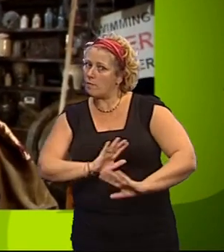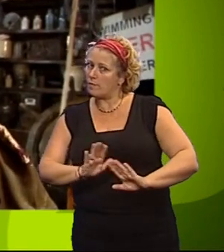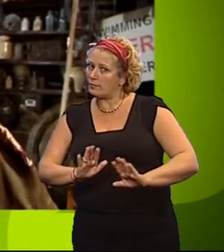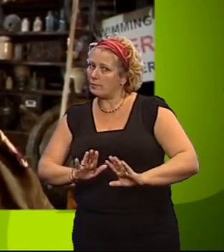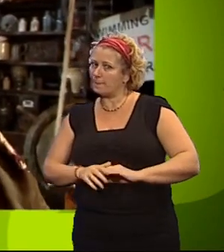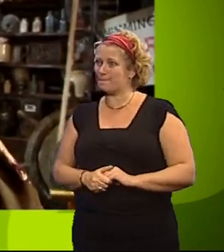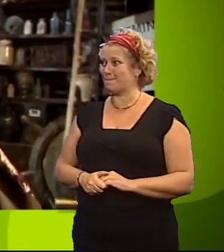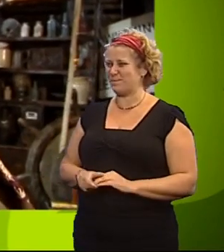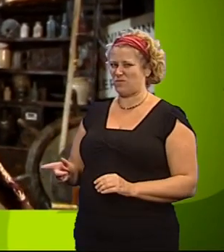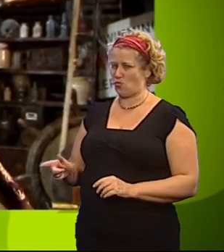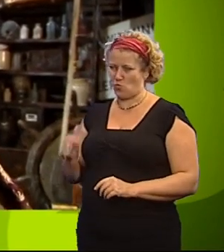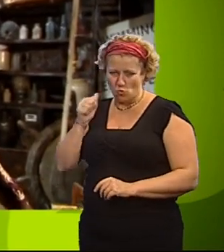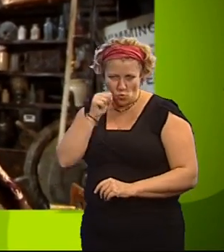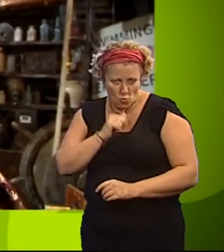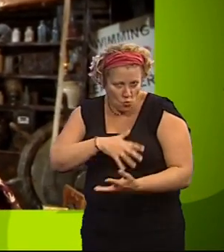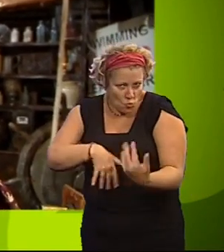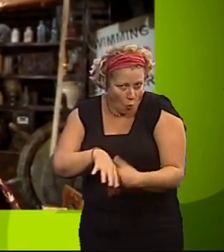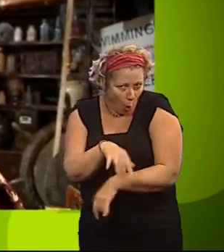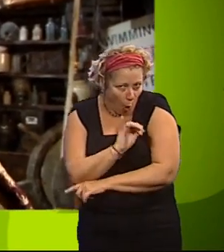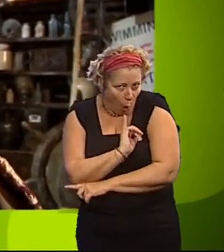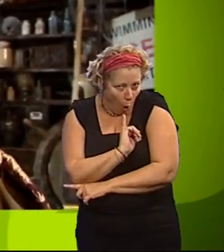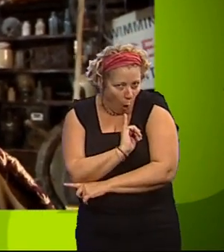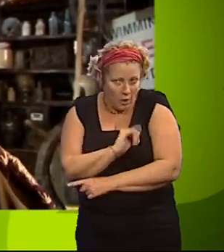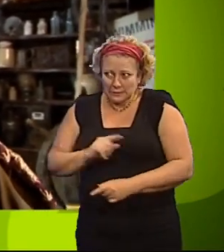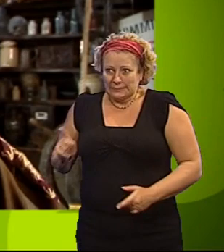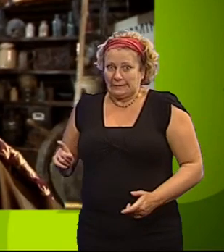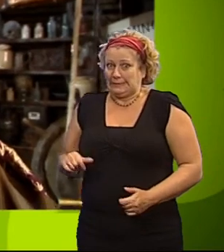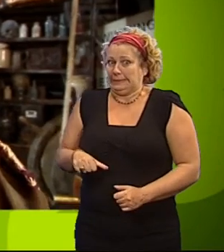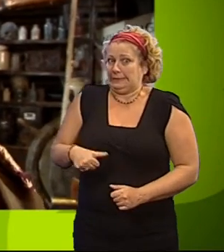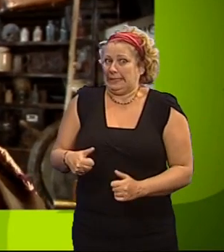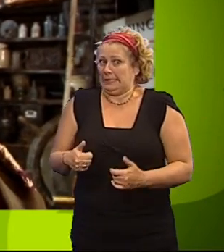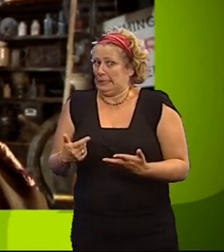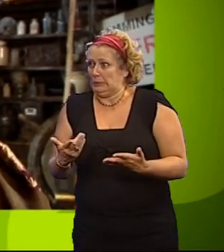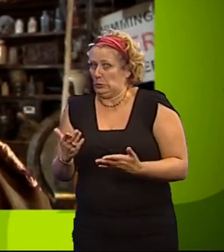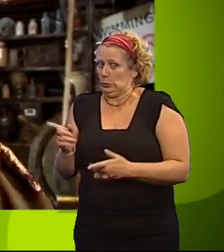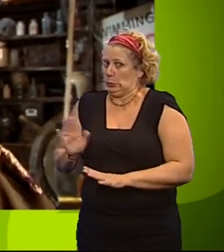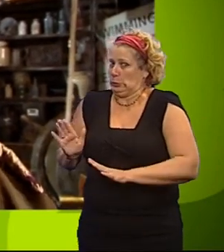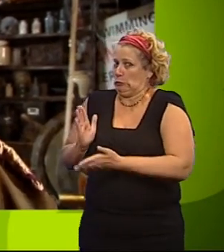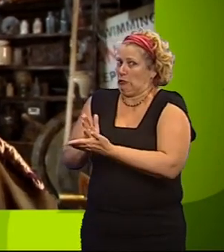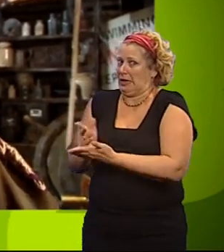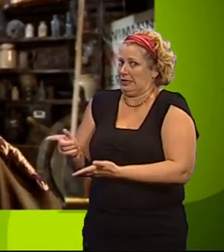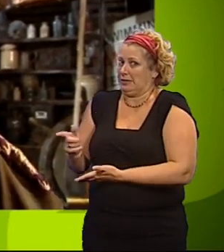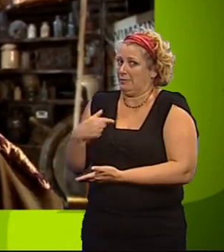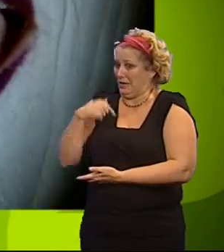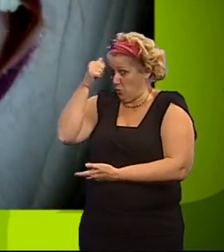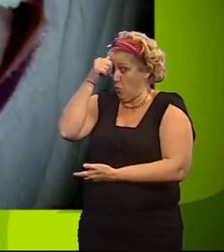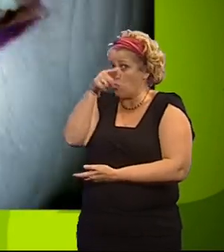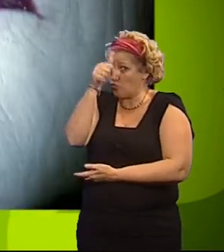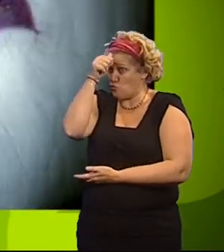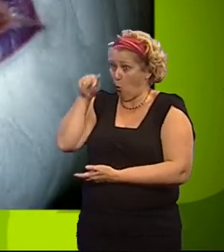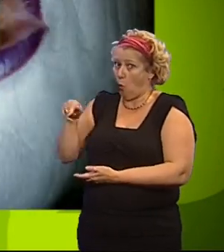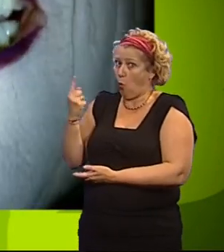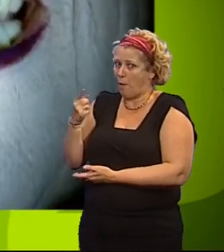shenanigans. Oace is the next saboteur. He's not to be trusted. I know that and you know that. But the rest of them don't.